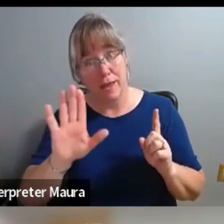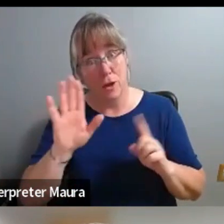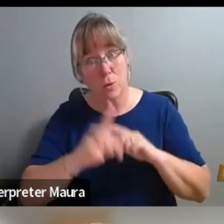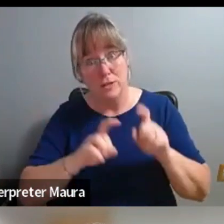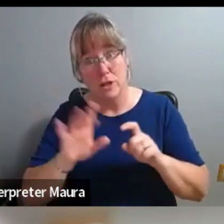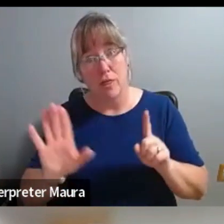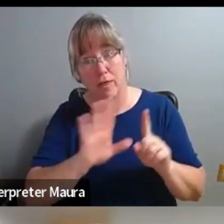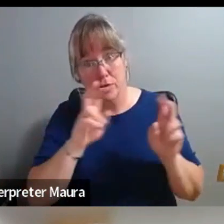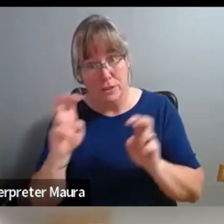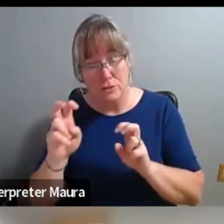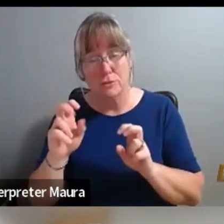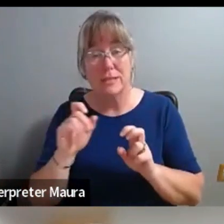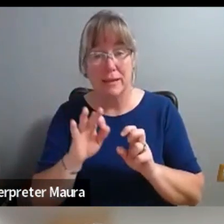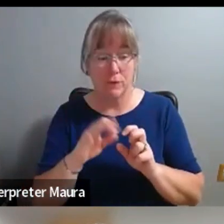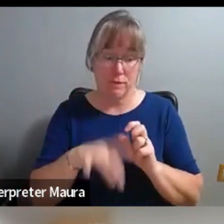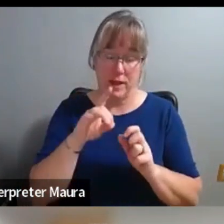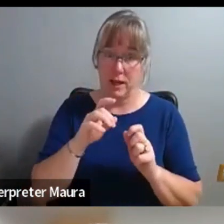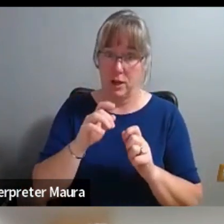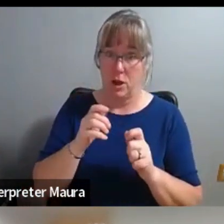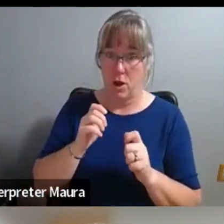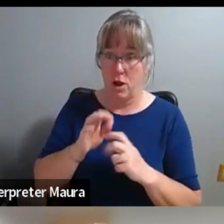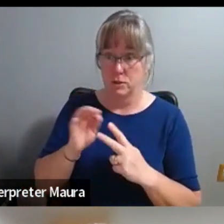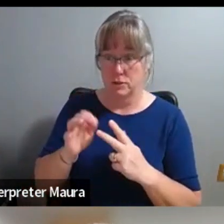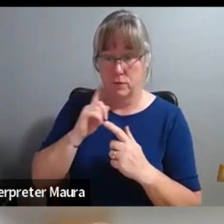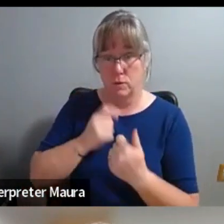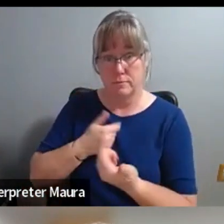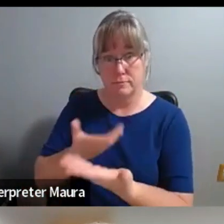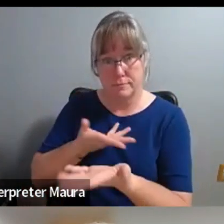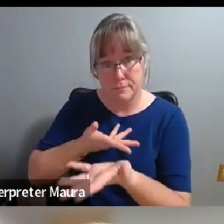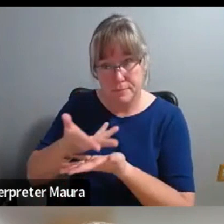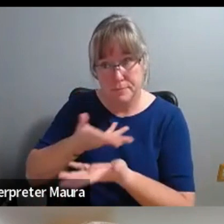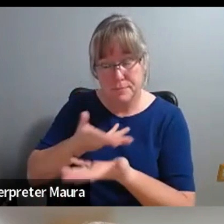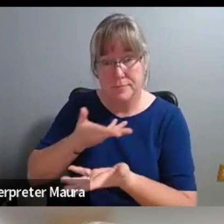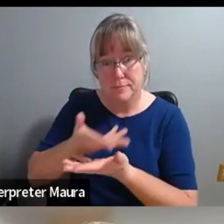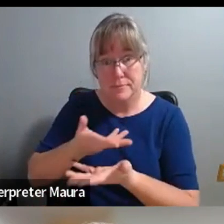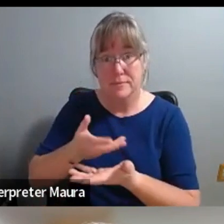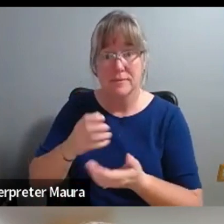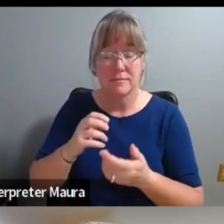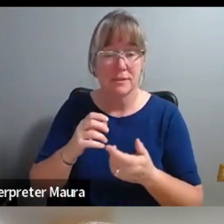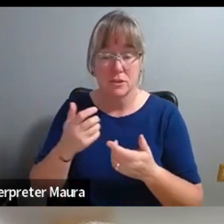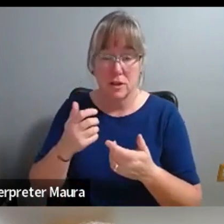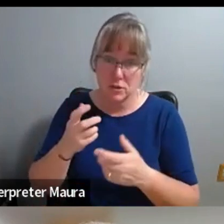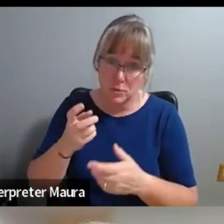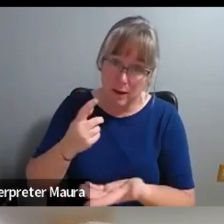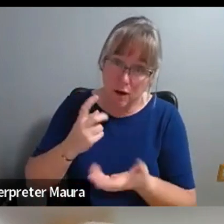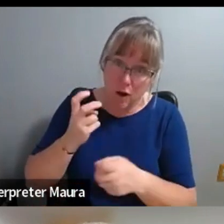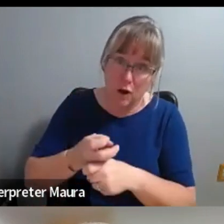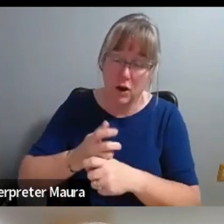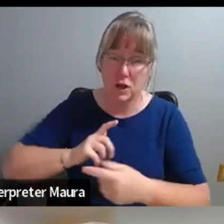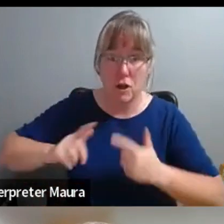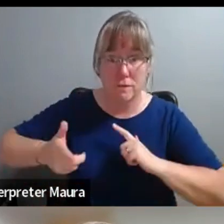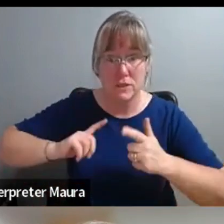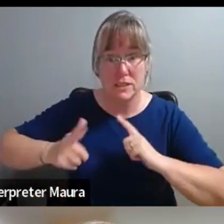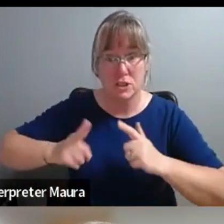if you can find a way to have a dialogue where you can come together on some of those things, even the hard things, I,